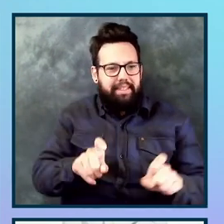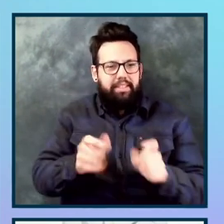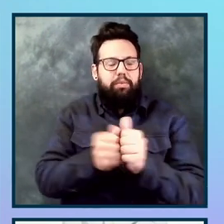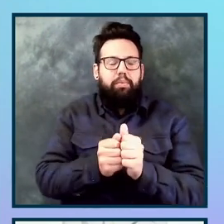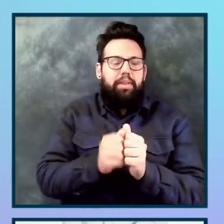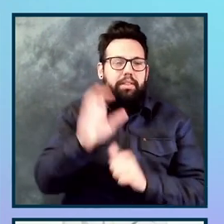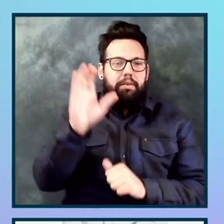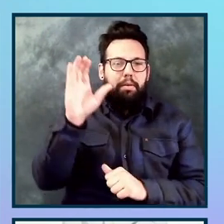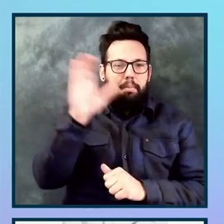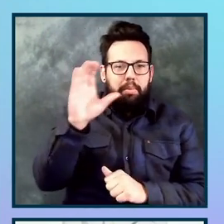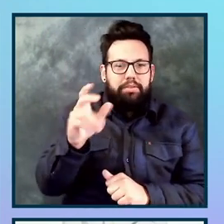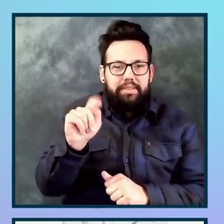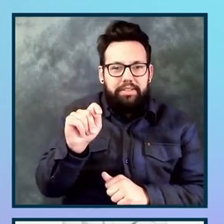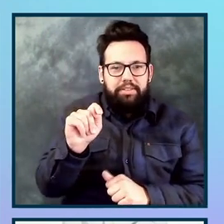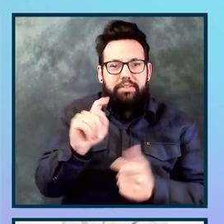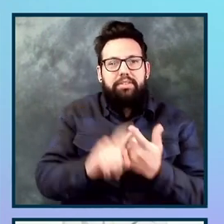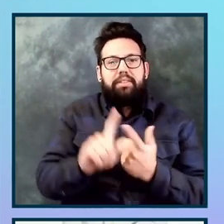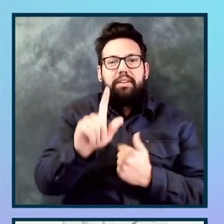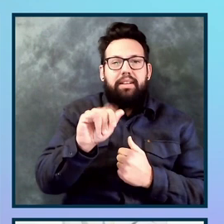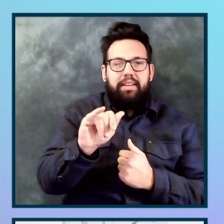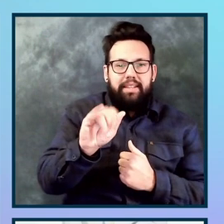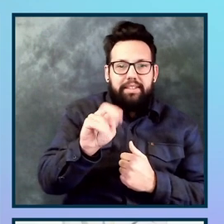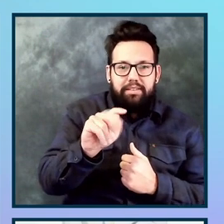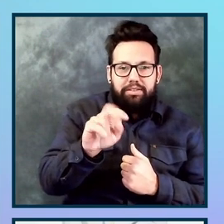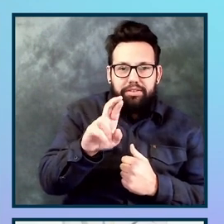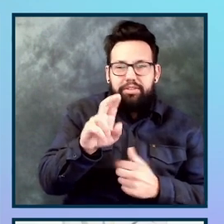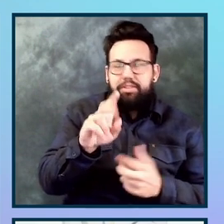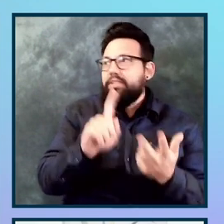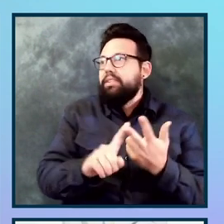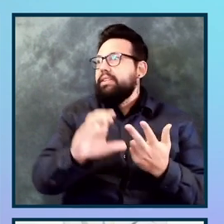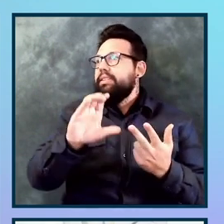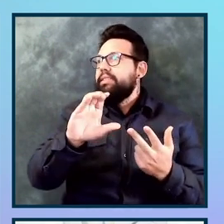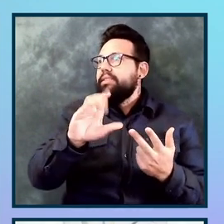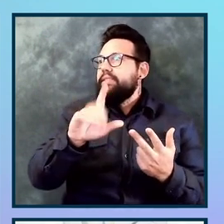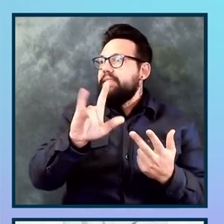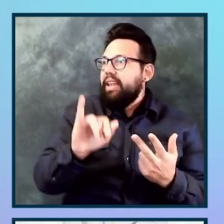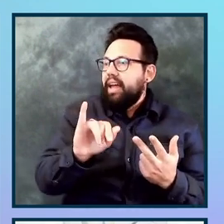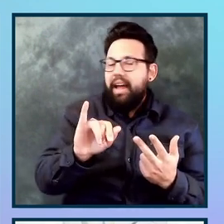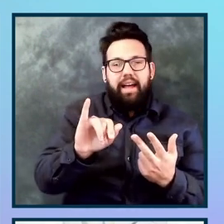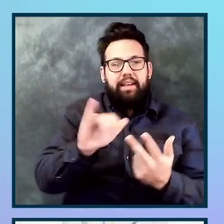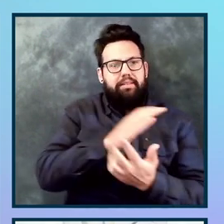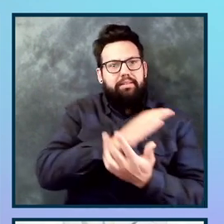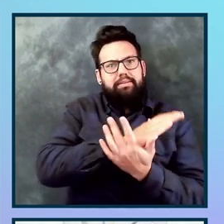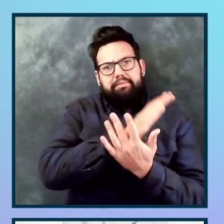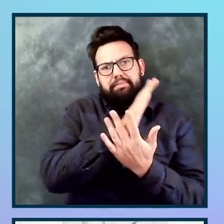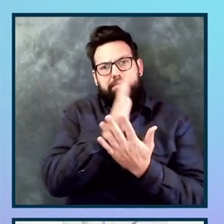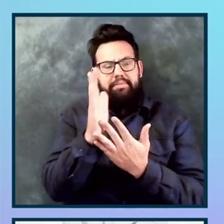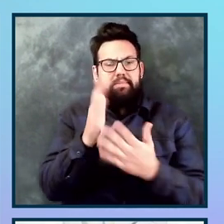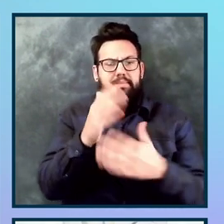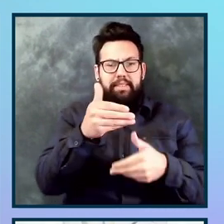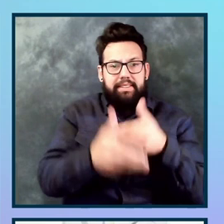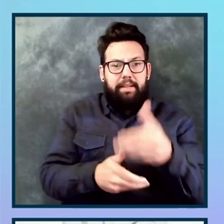extension, using the APIs, using the CLI, whatever you're using in all those steps, one through nine, you've done